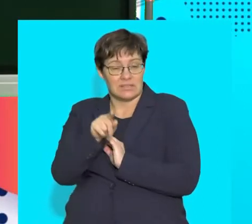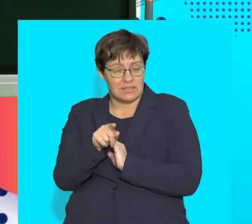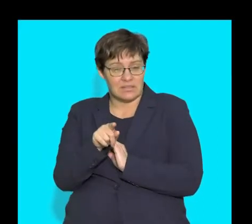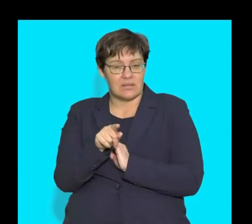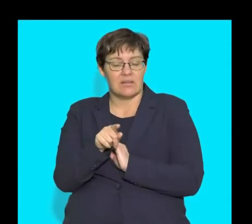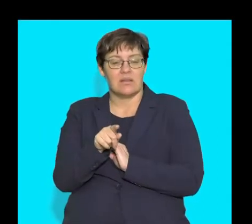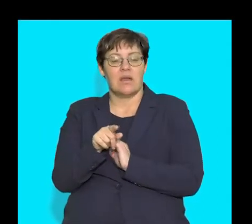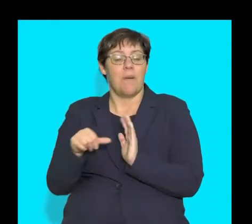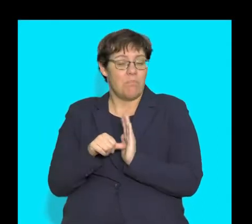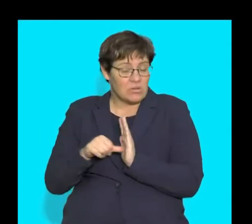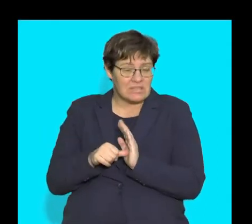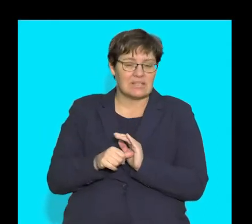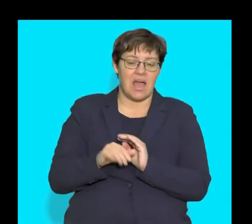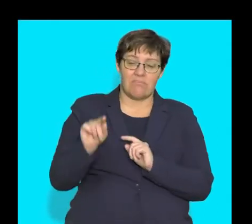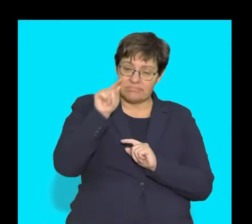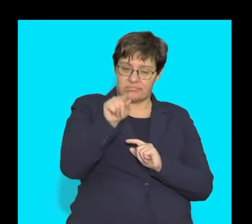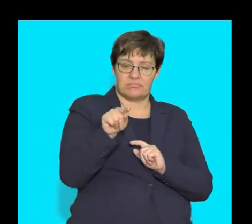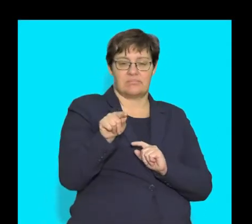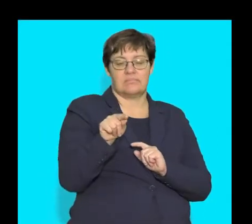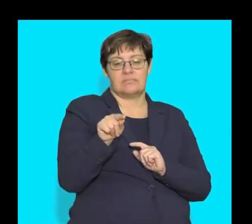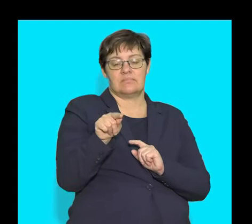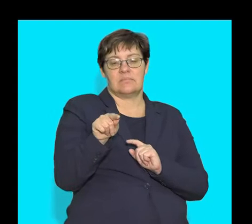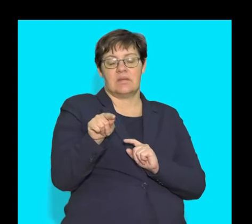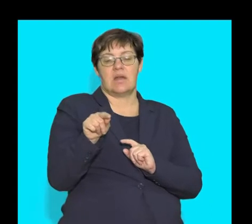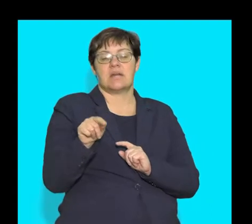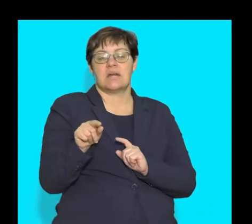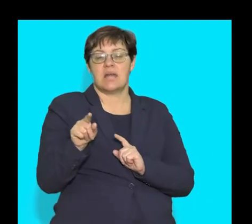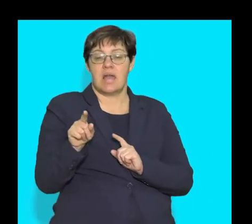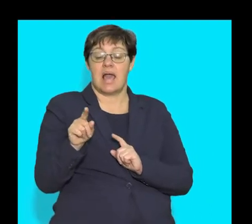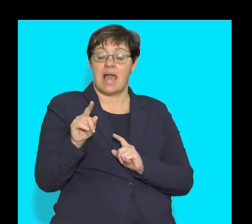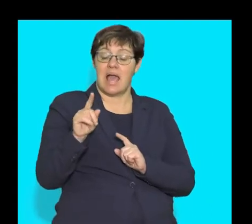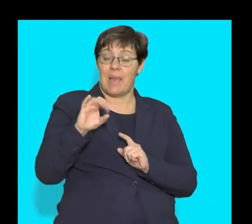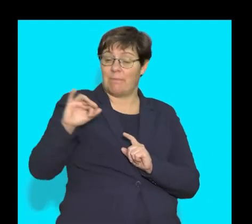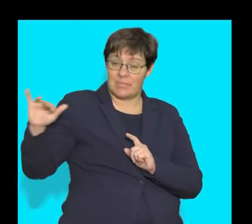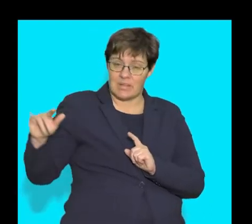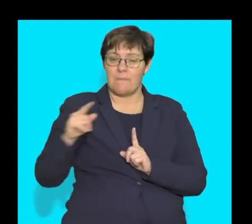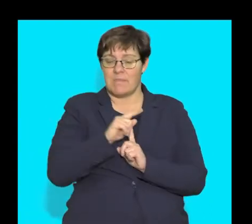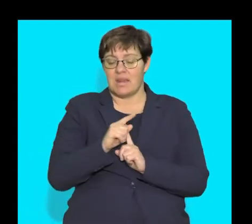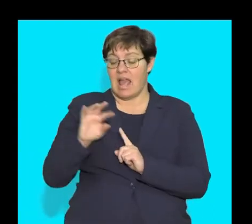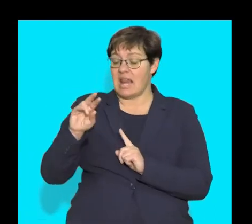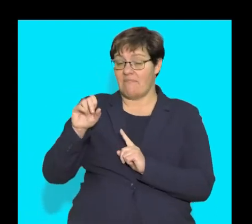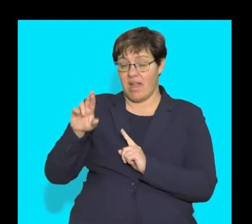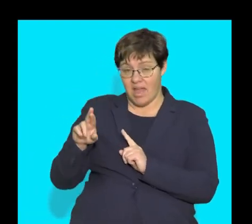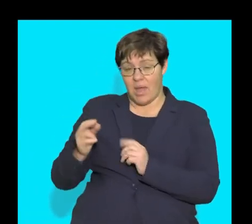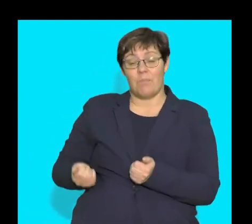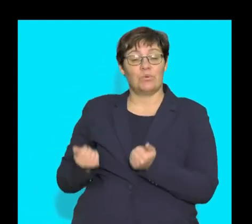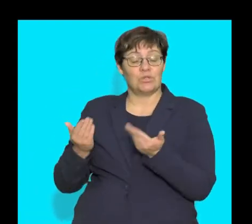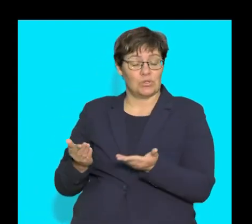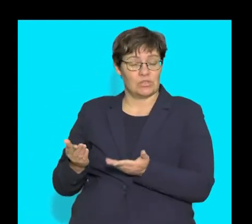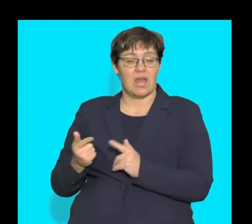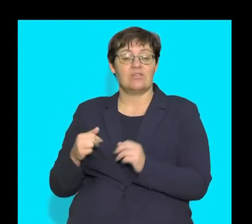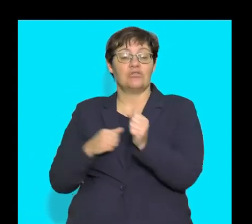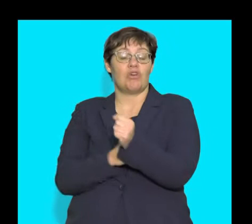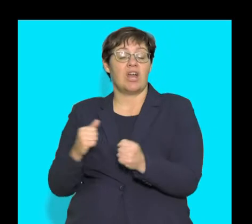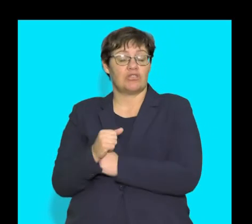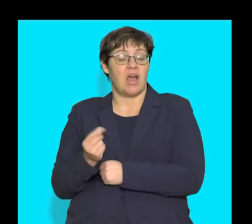question. So the letter that produces the bile, again it's the liver that produces the bile and the structure